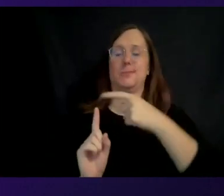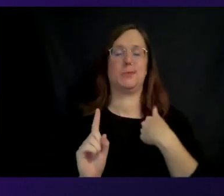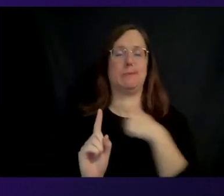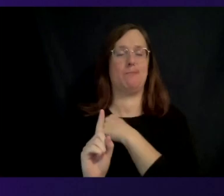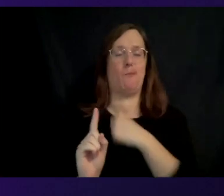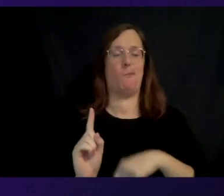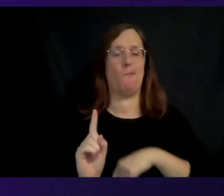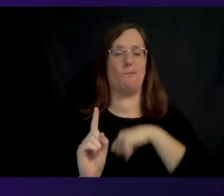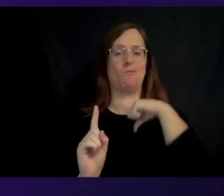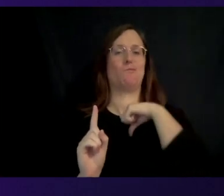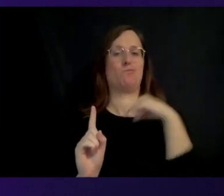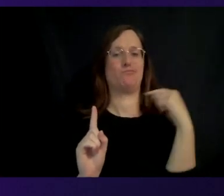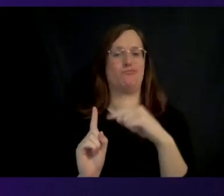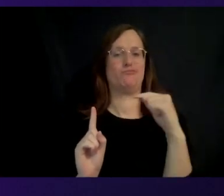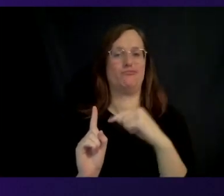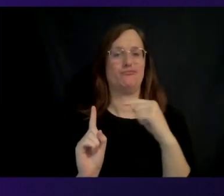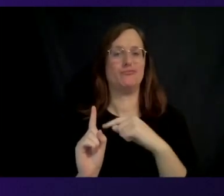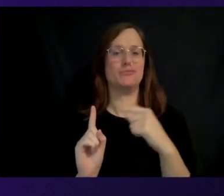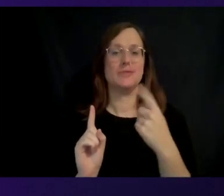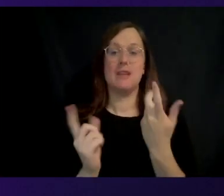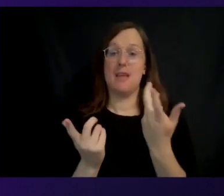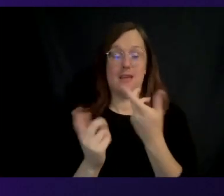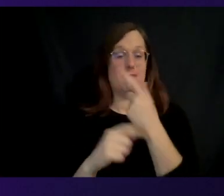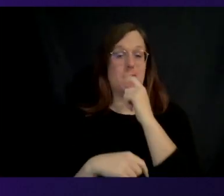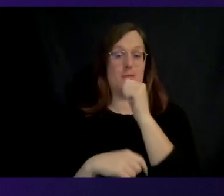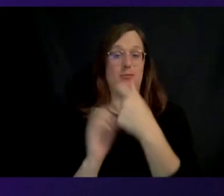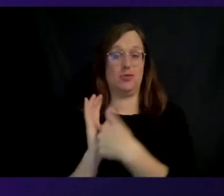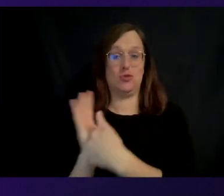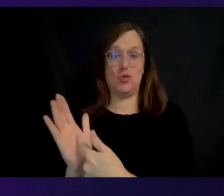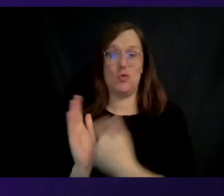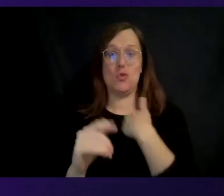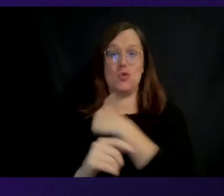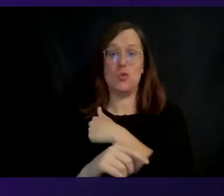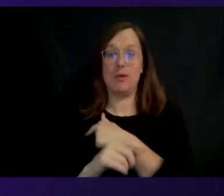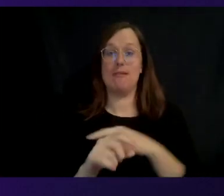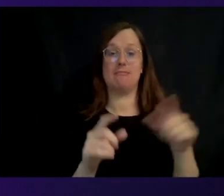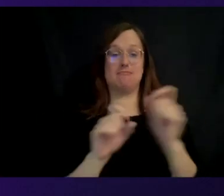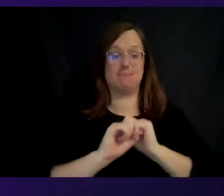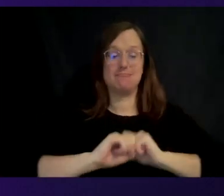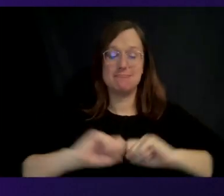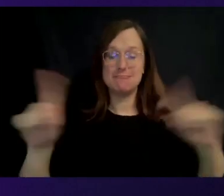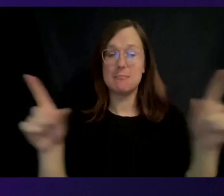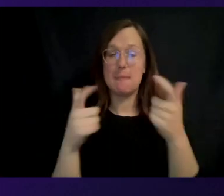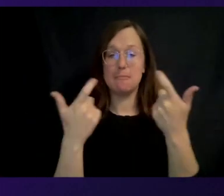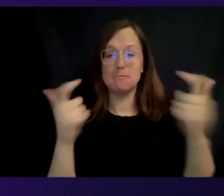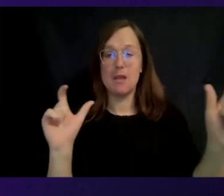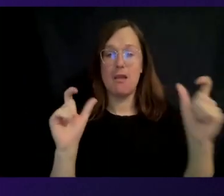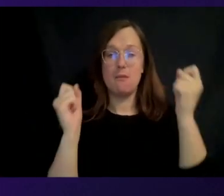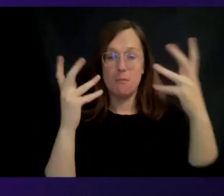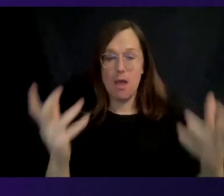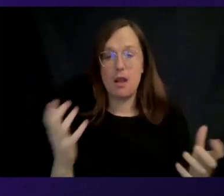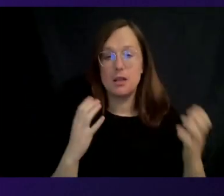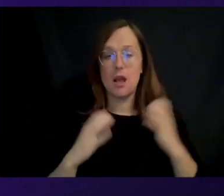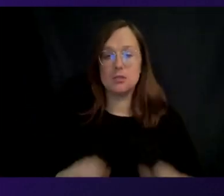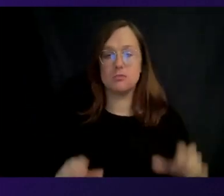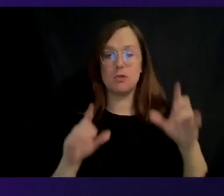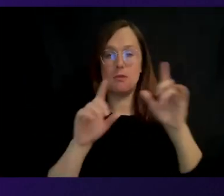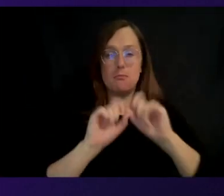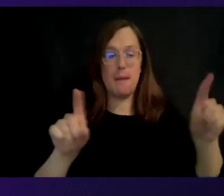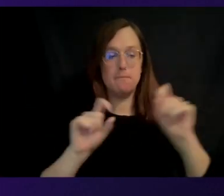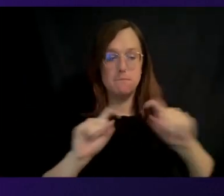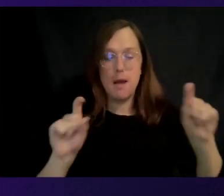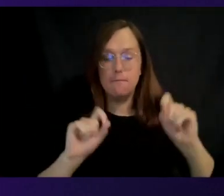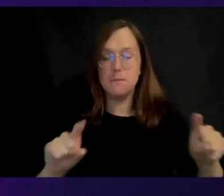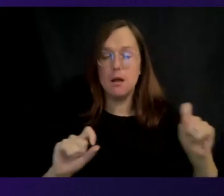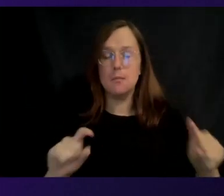And not because I'm showing it, it's because we deployed it at massive scale and have a lot of customers, massive number of customers